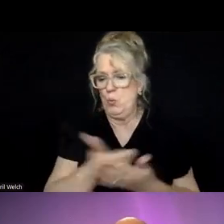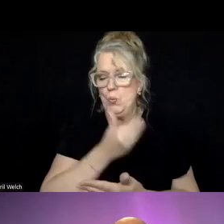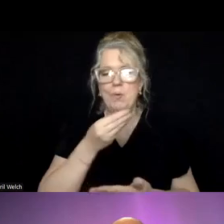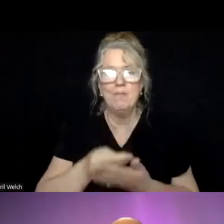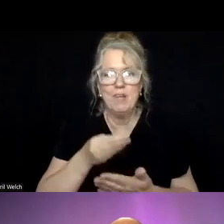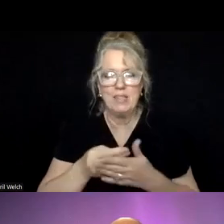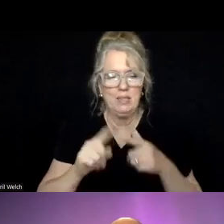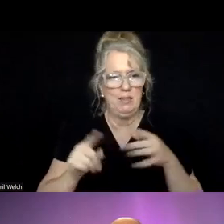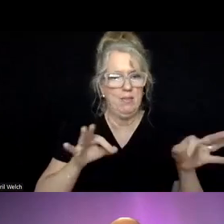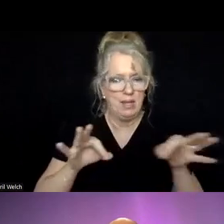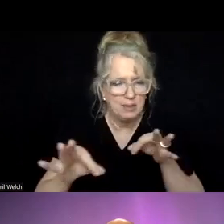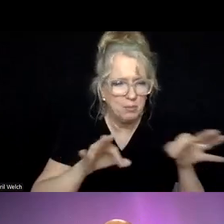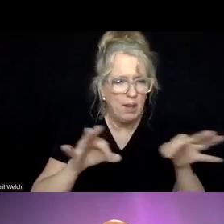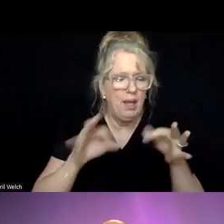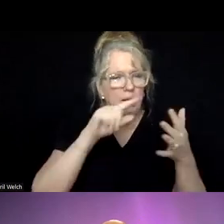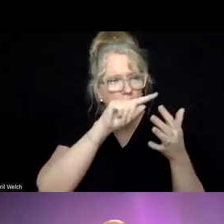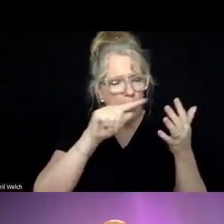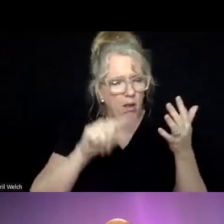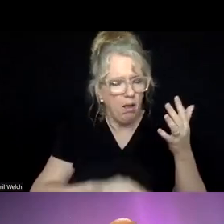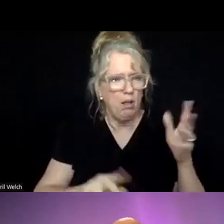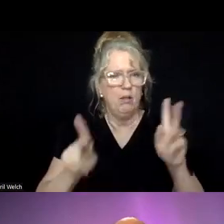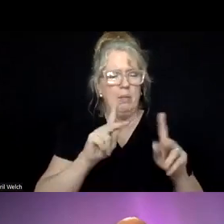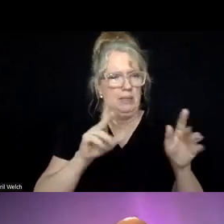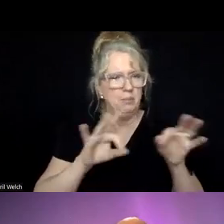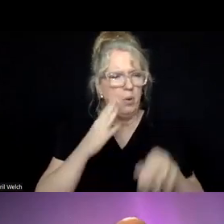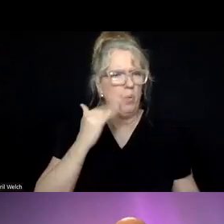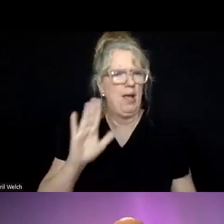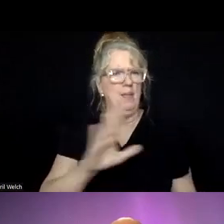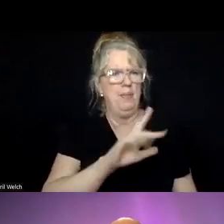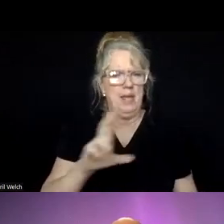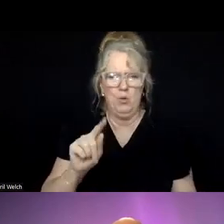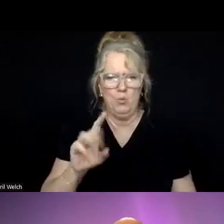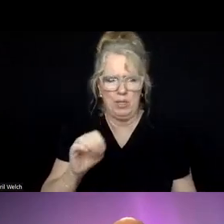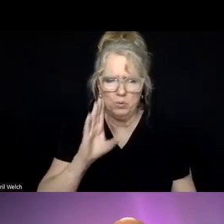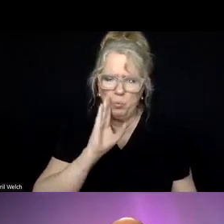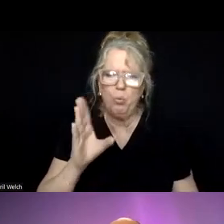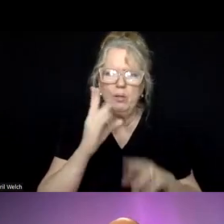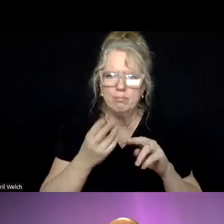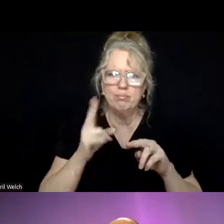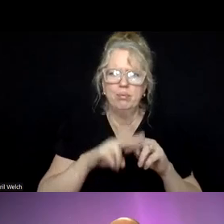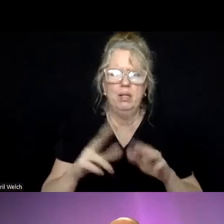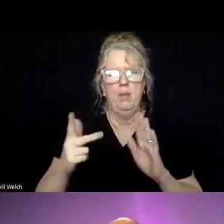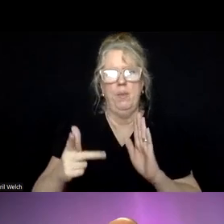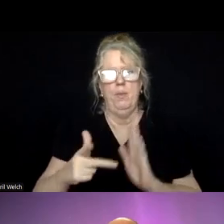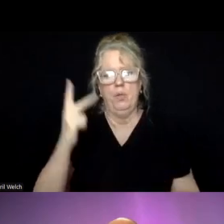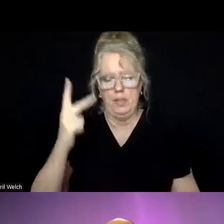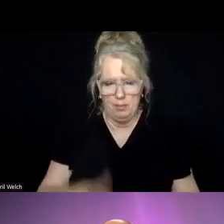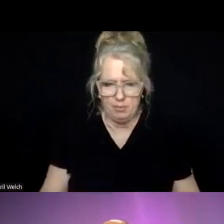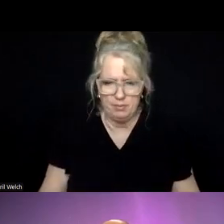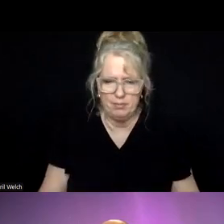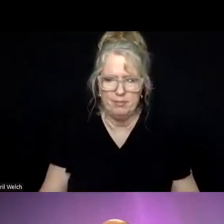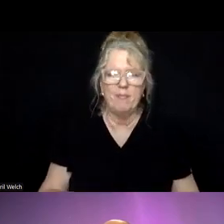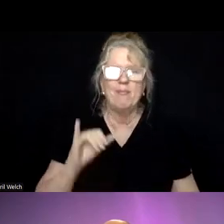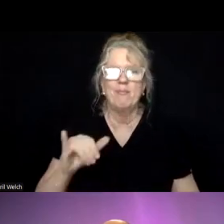and explain to them why it is that their rates were going to go up by three times, because that's what